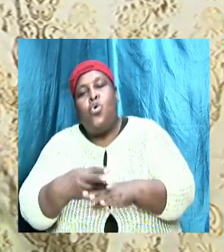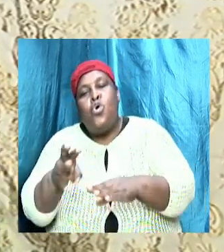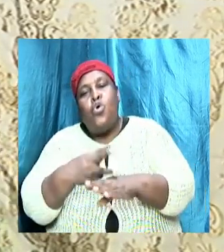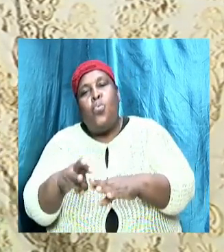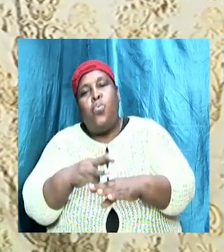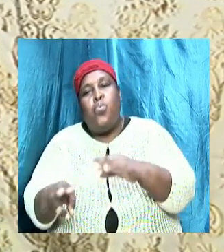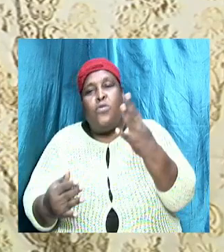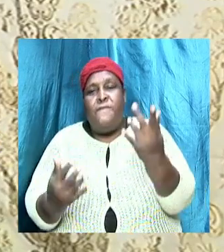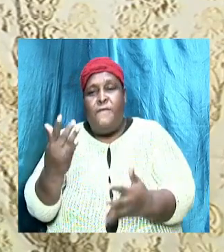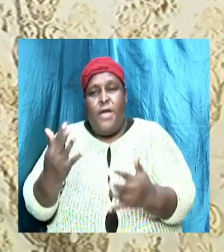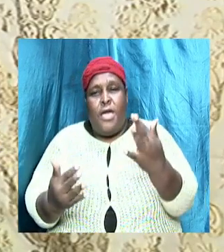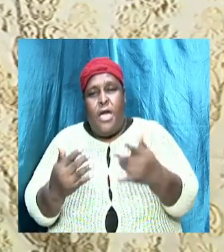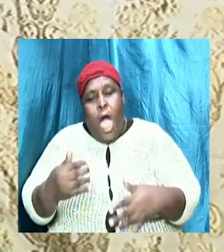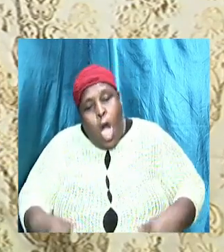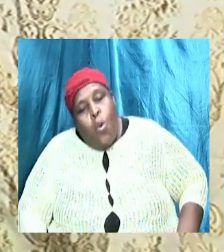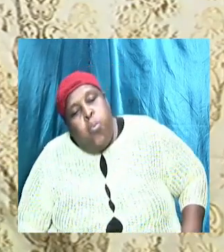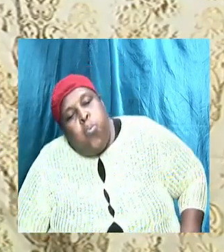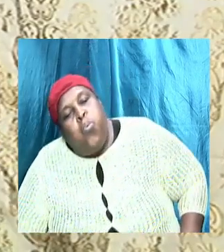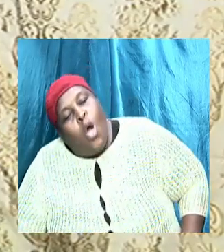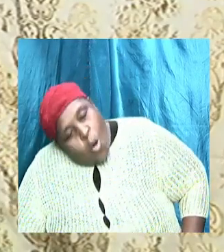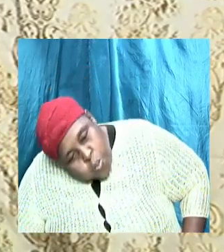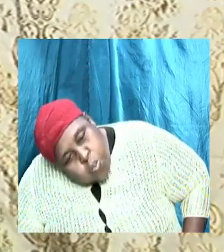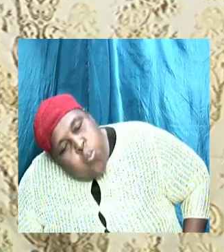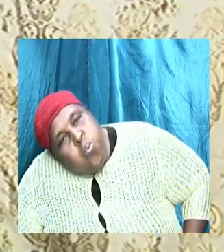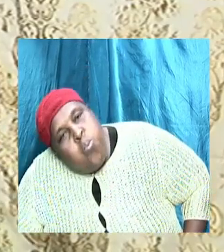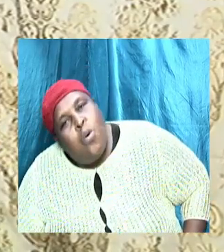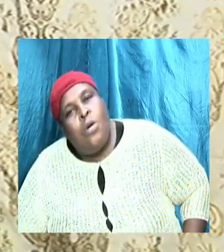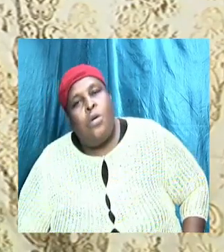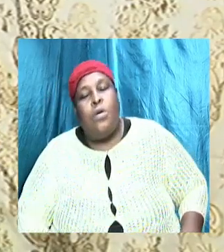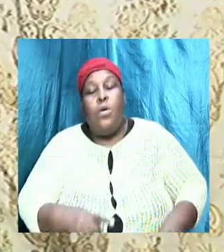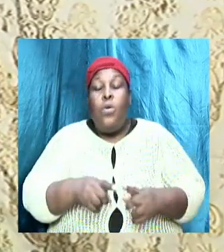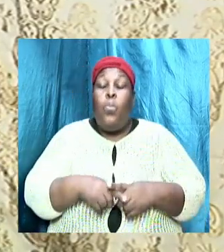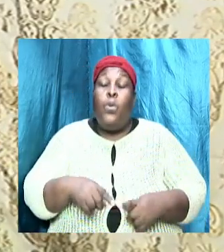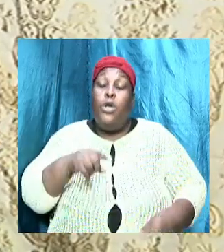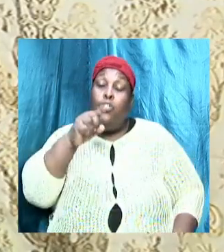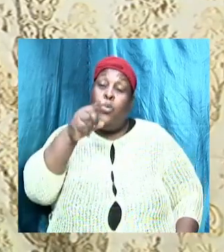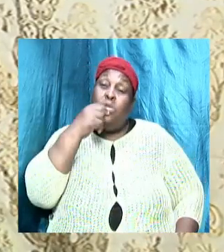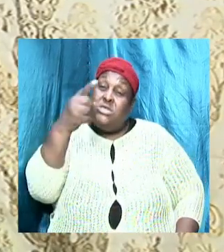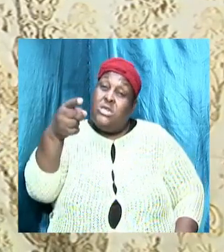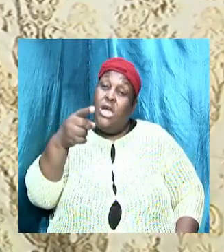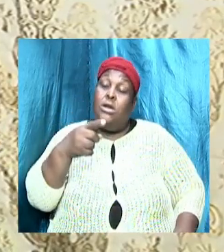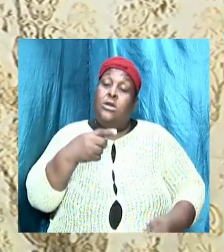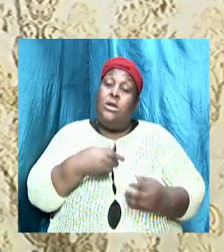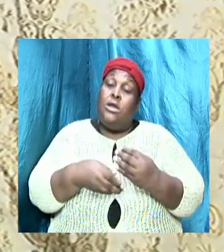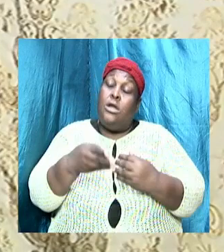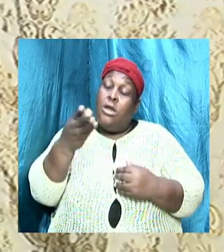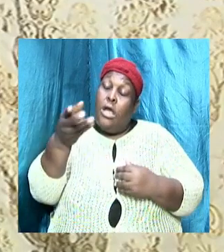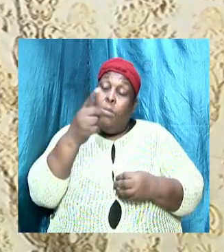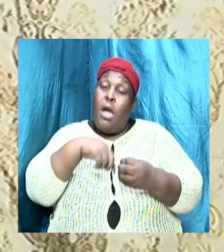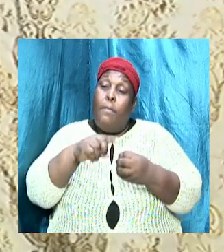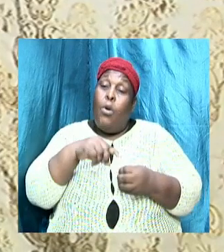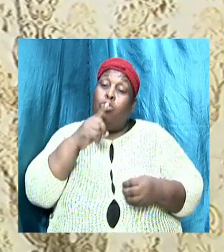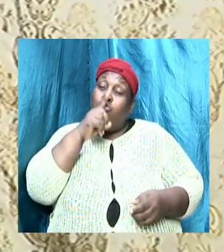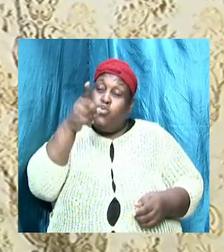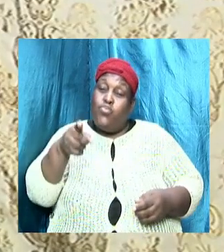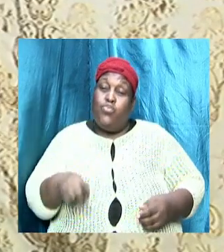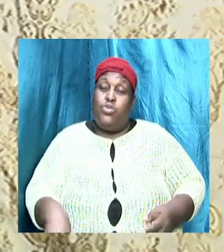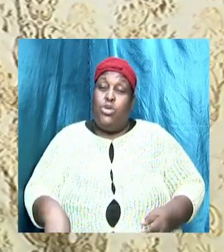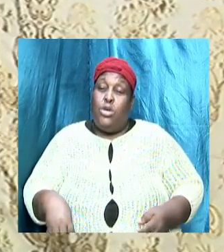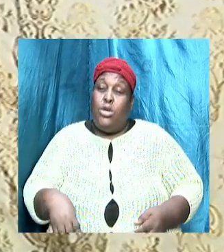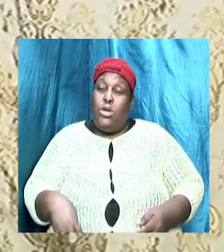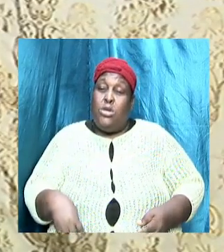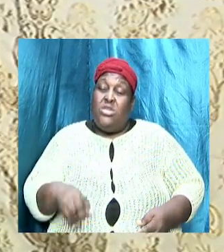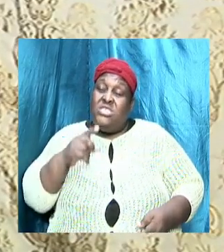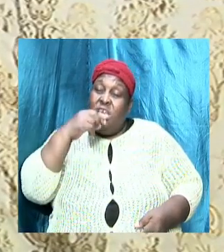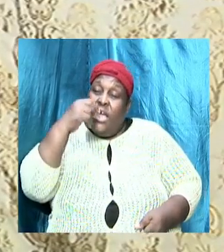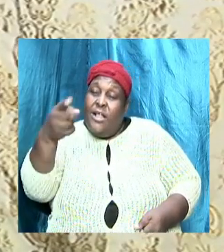and the time is such where you tell them about the truth tell them about Jesus Christ dying for them they don't want to hear that but